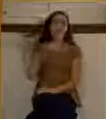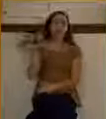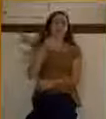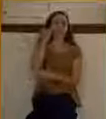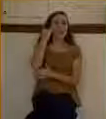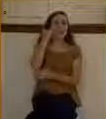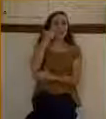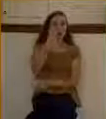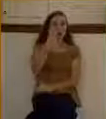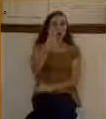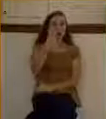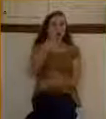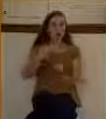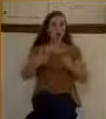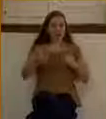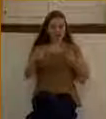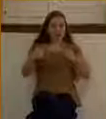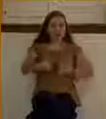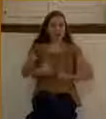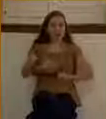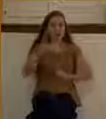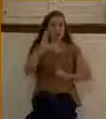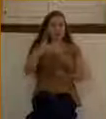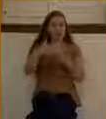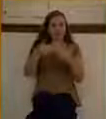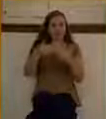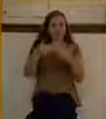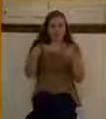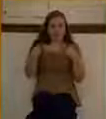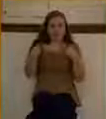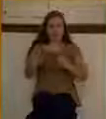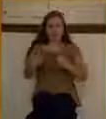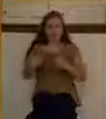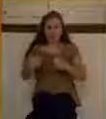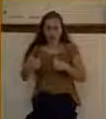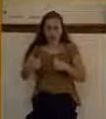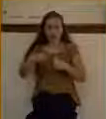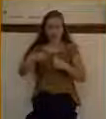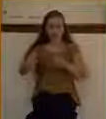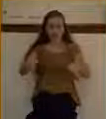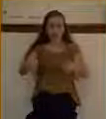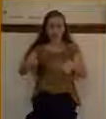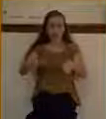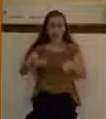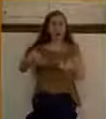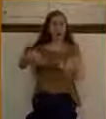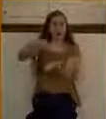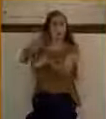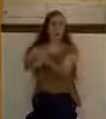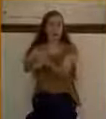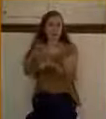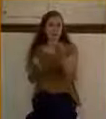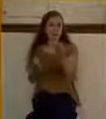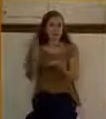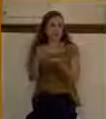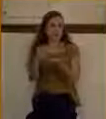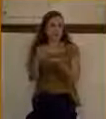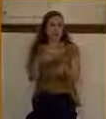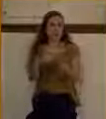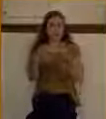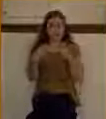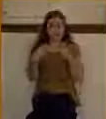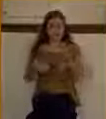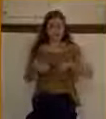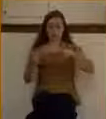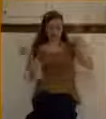to trip over it. But he casts it aside, and that is precisely what you should